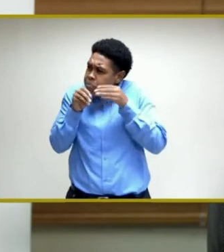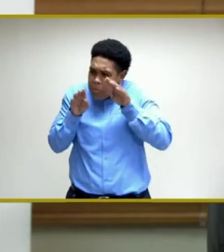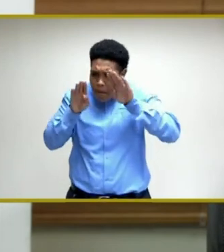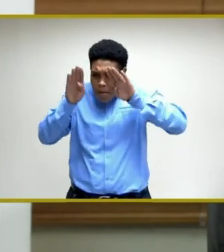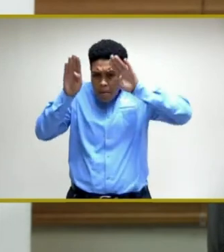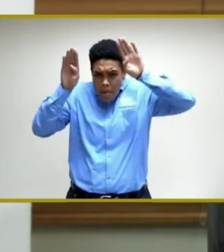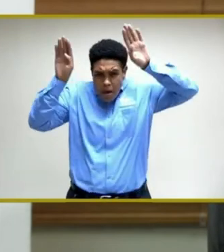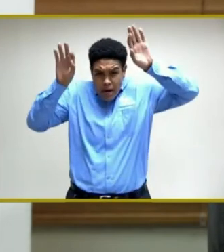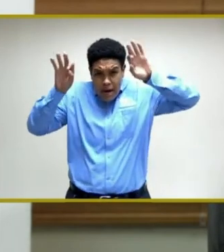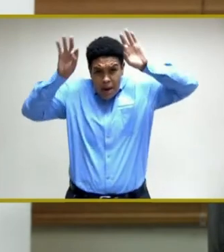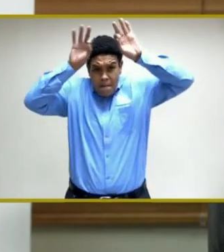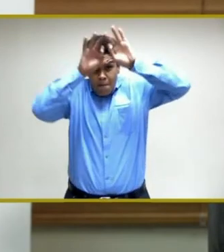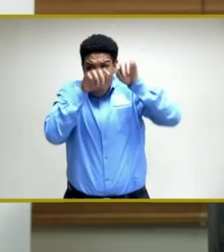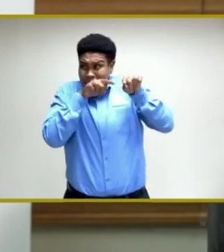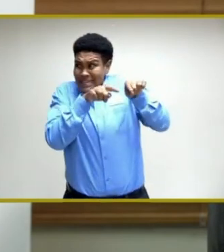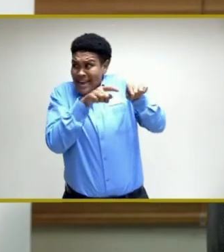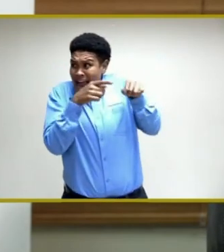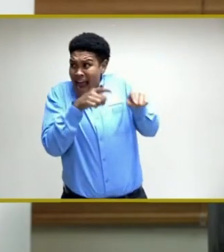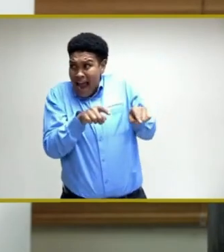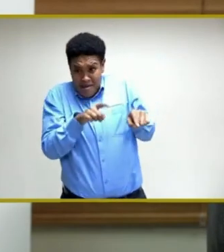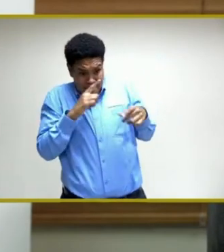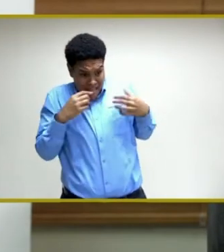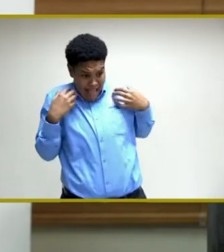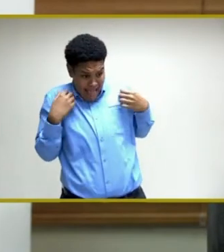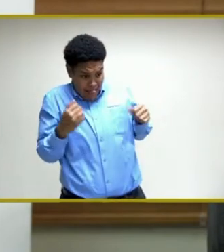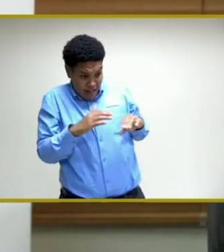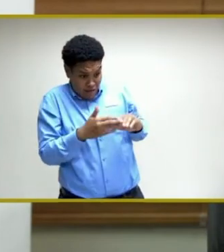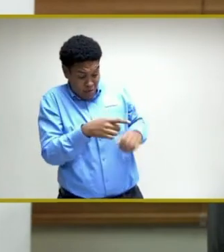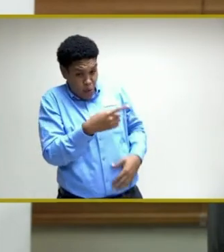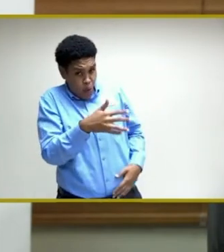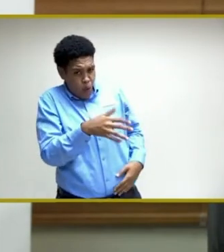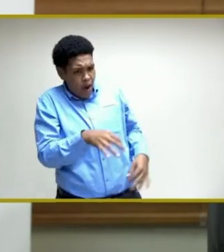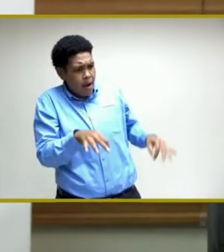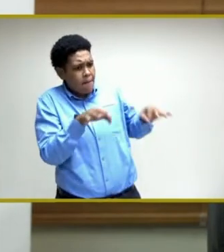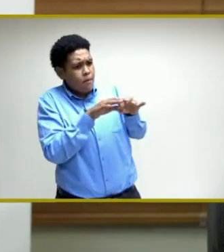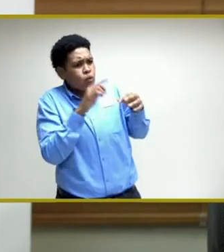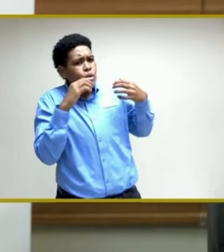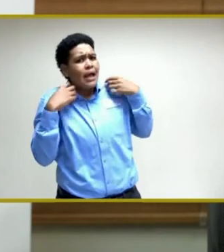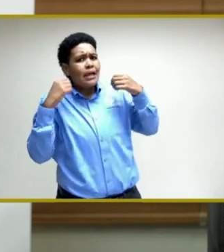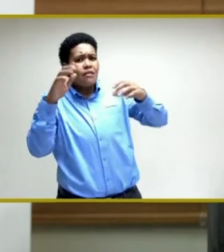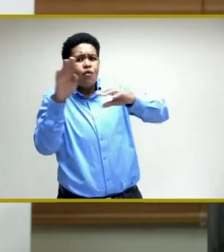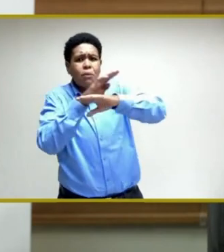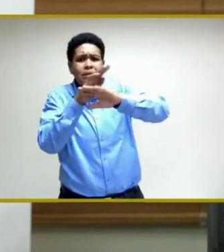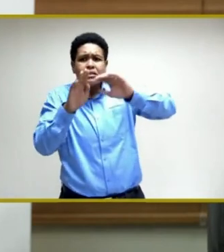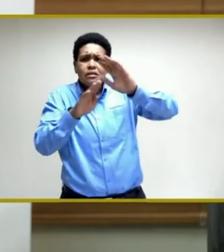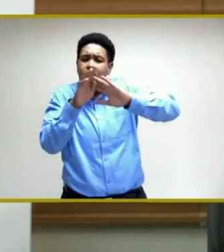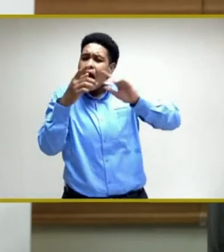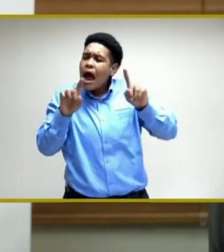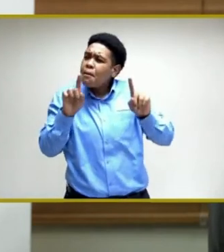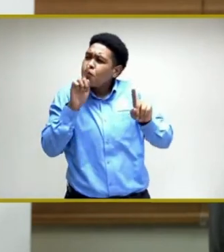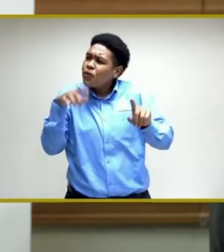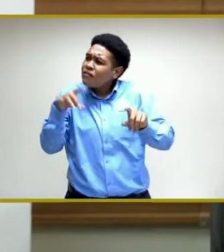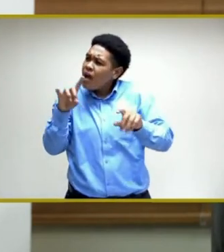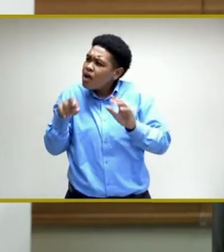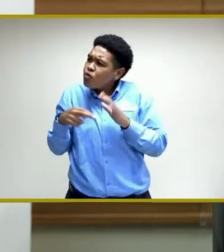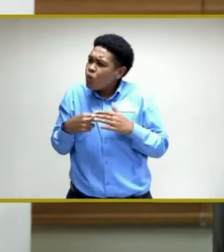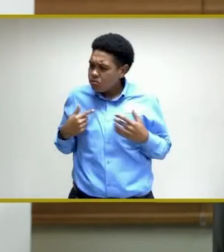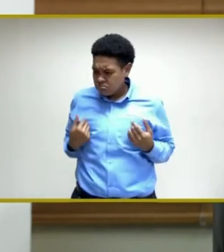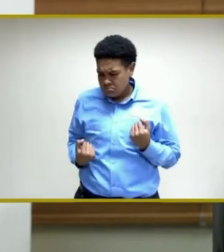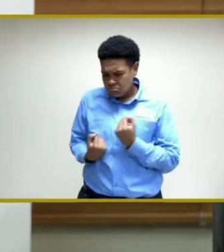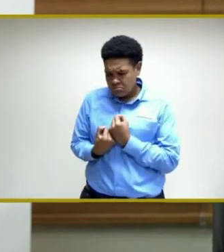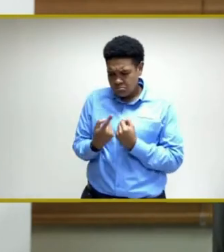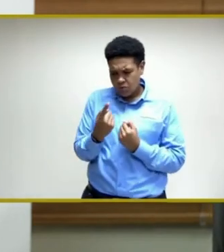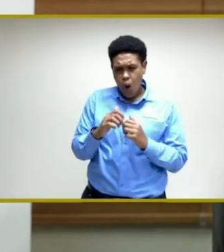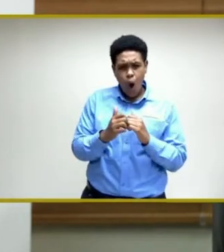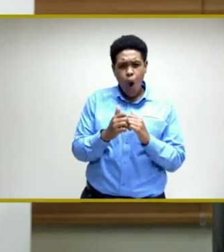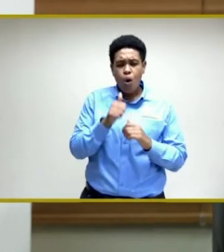essential and the health of the country as critical to the health of their business to define a role for yourself, not just to